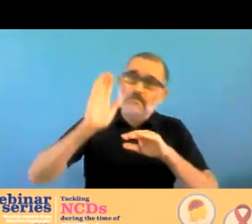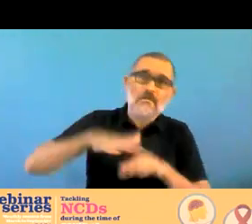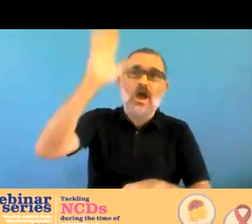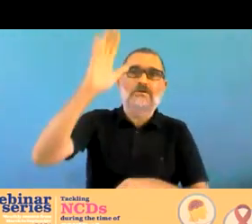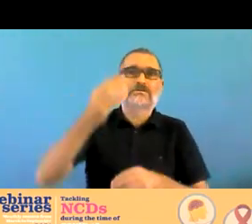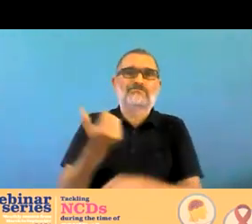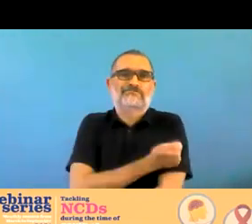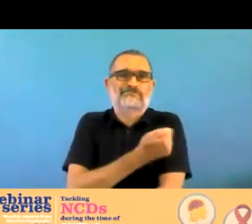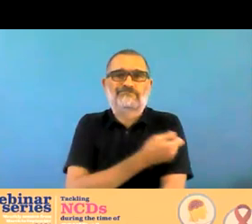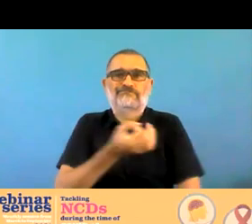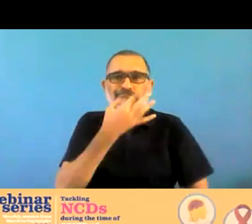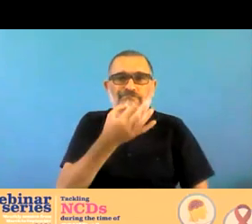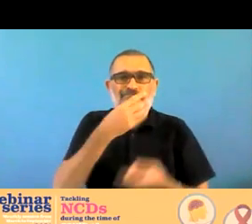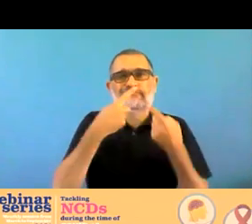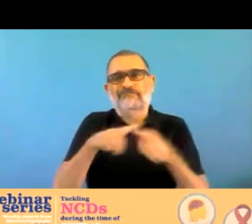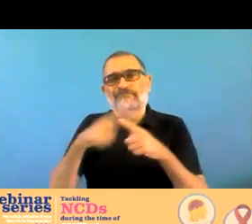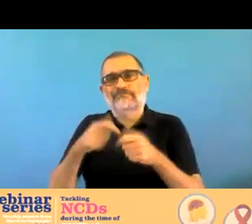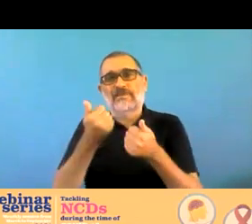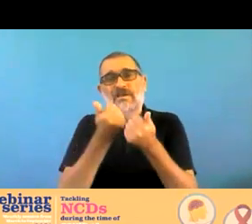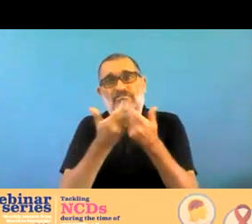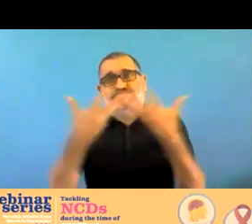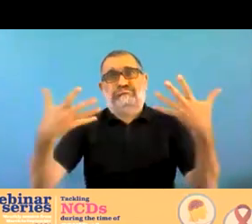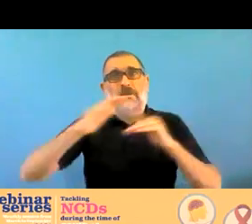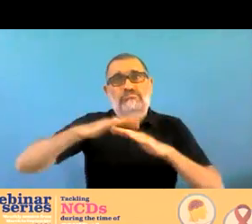published this is uh fresh information